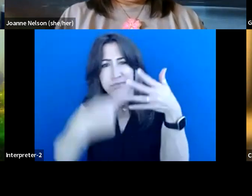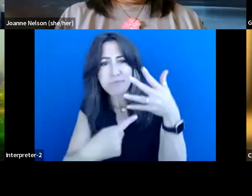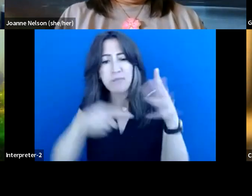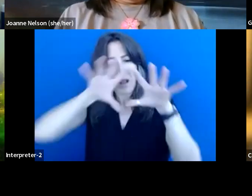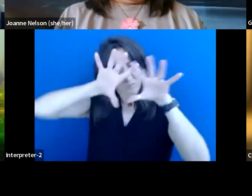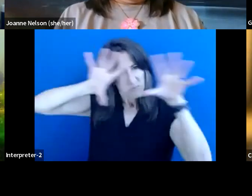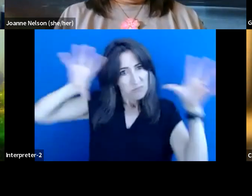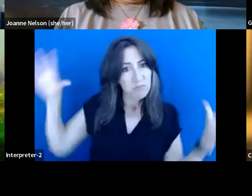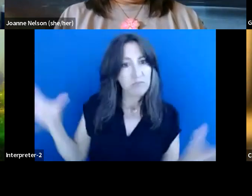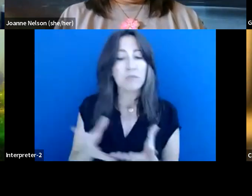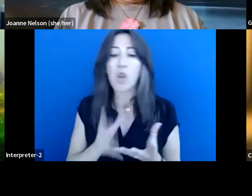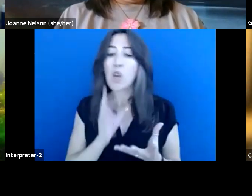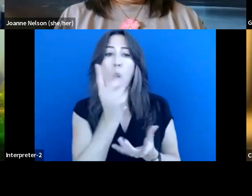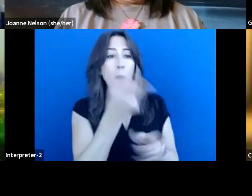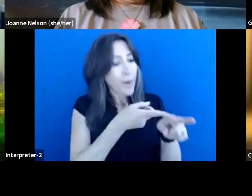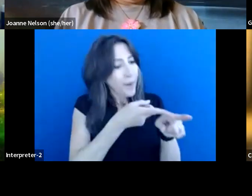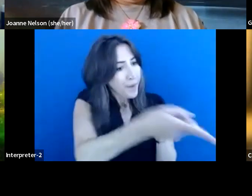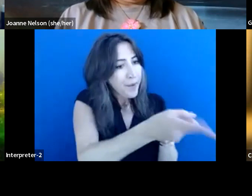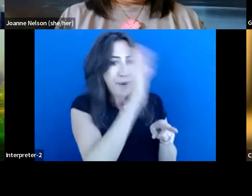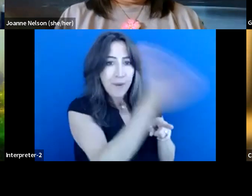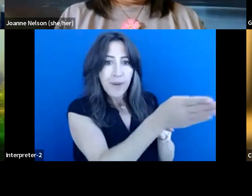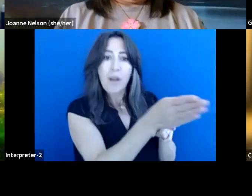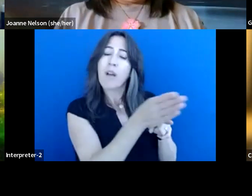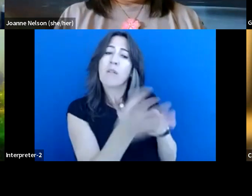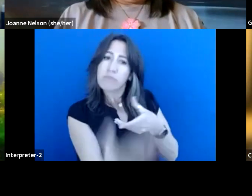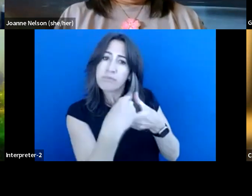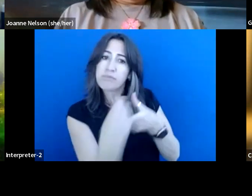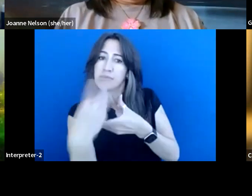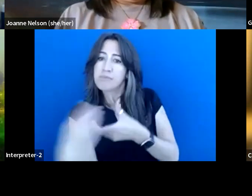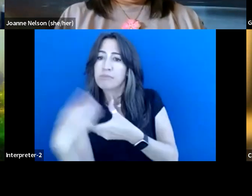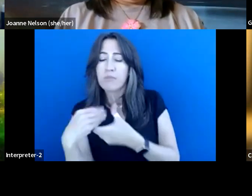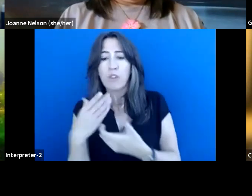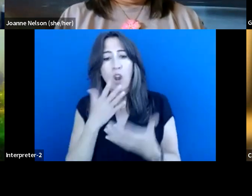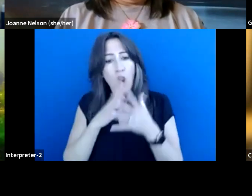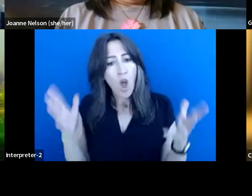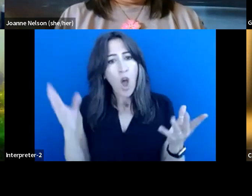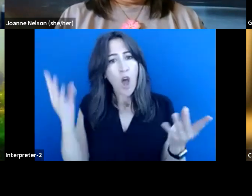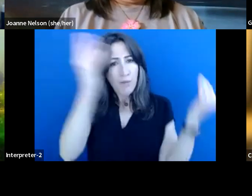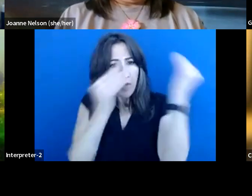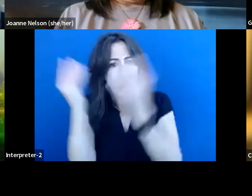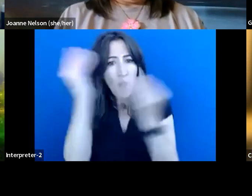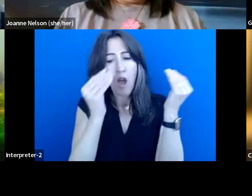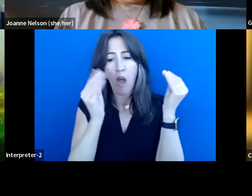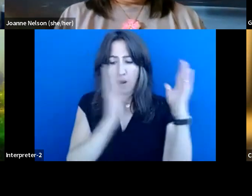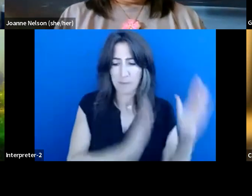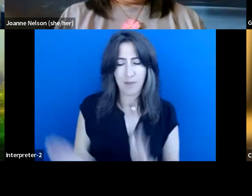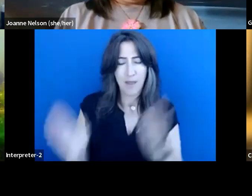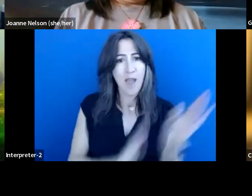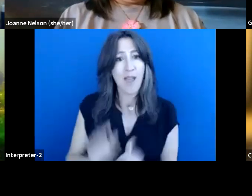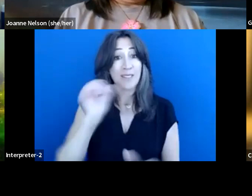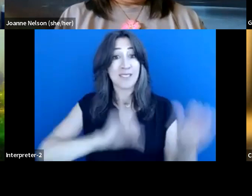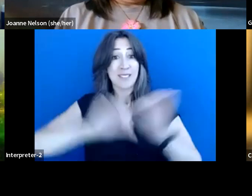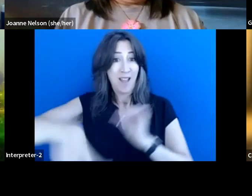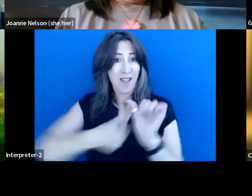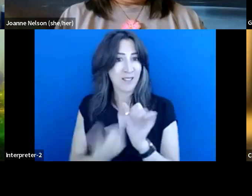each of them and very thoughtful in how they develop these processes. So I just wanted to share that this morning, I really do